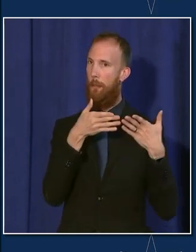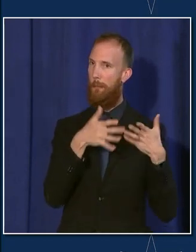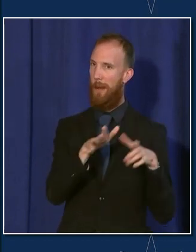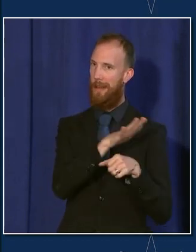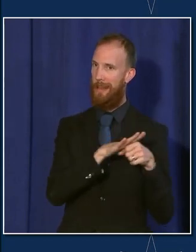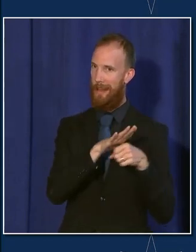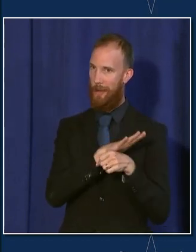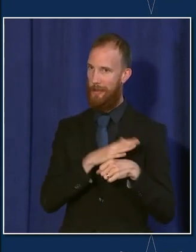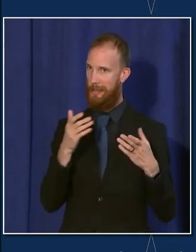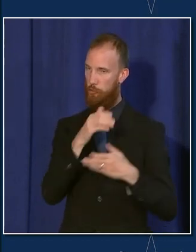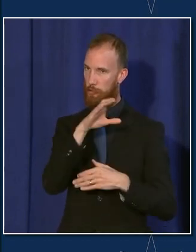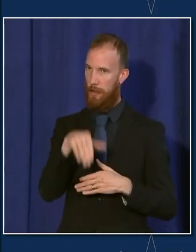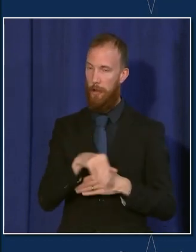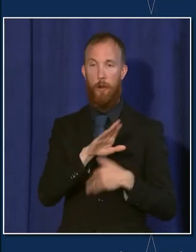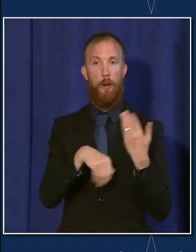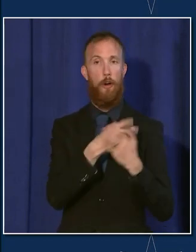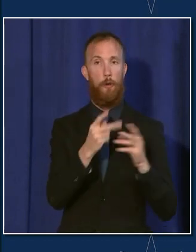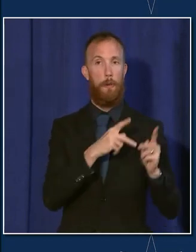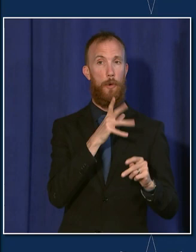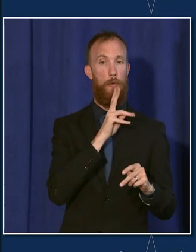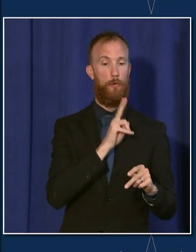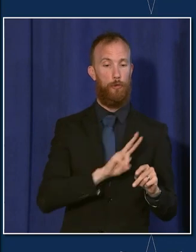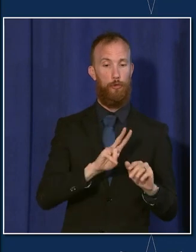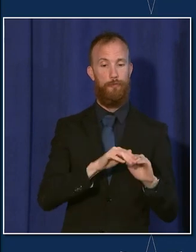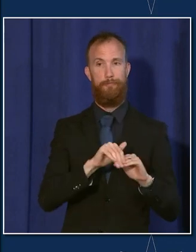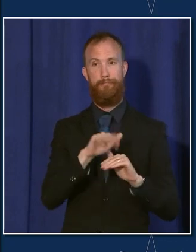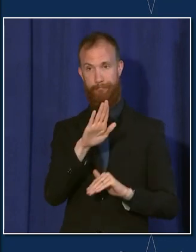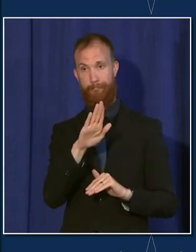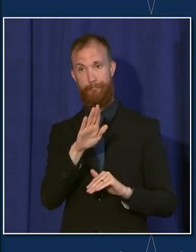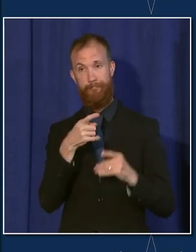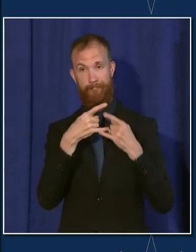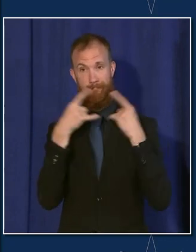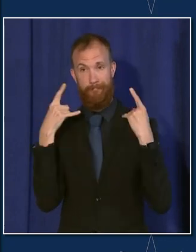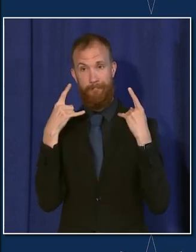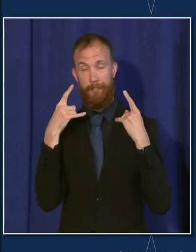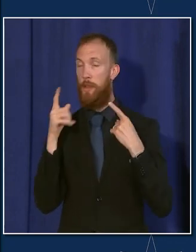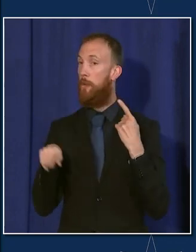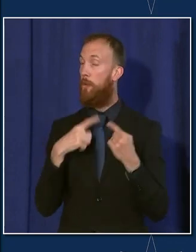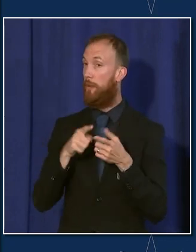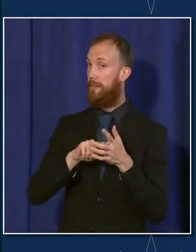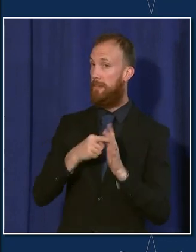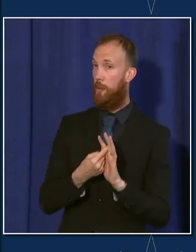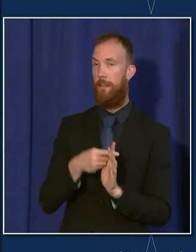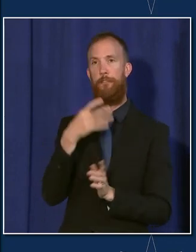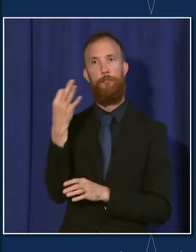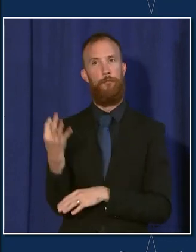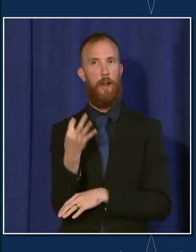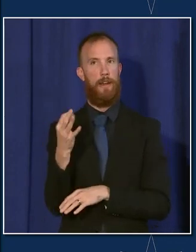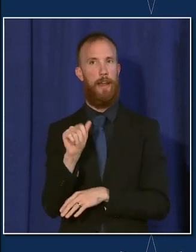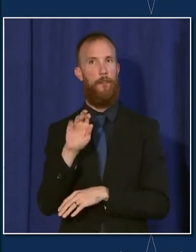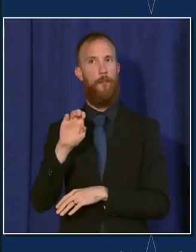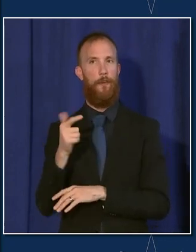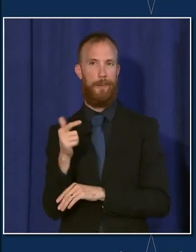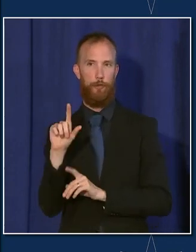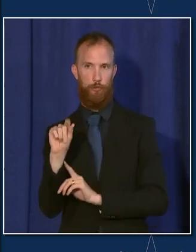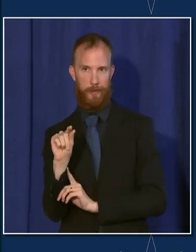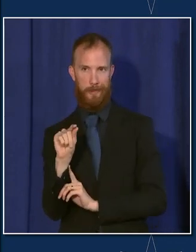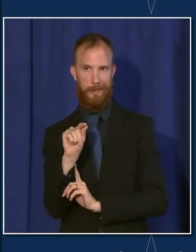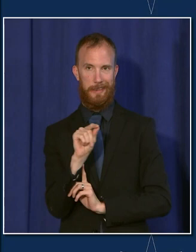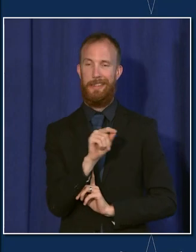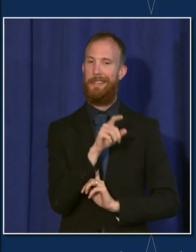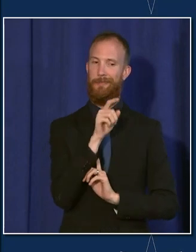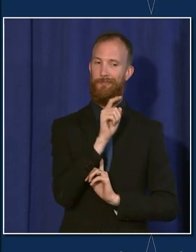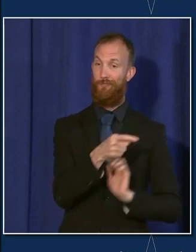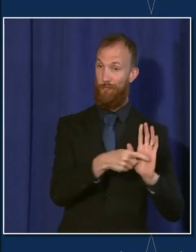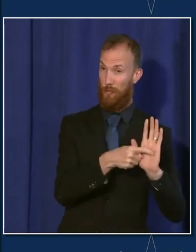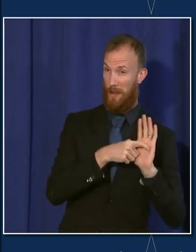for all persons aged two years and older, beginning on Friday, August 20. This mandate will remain in